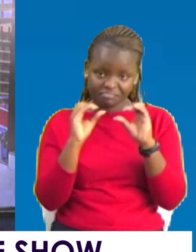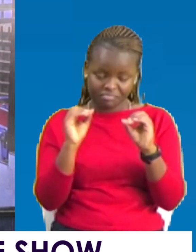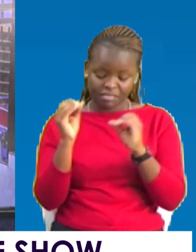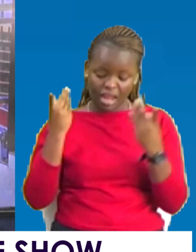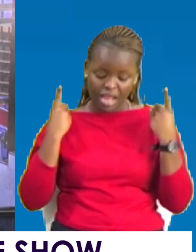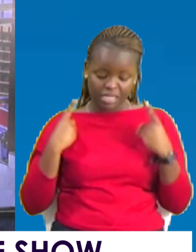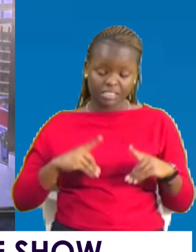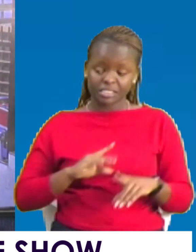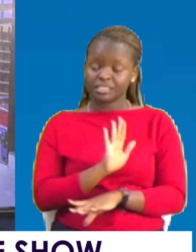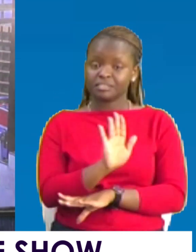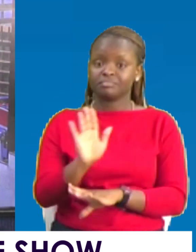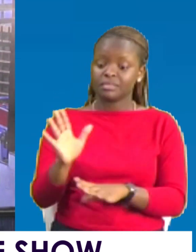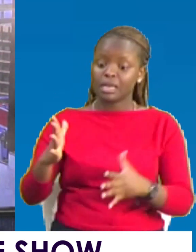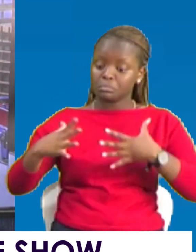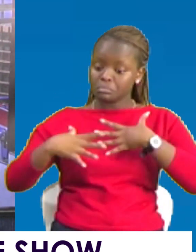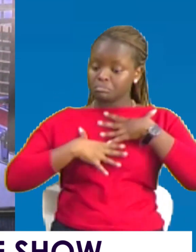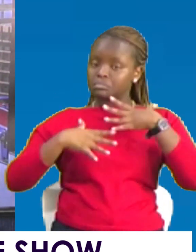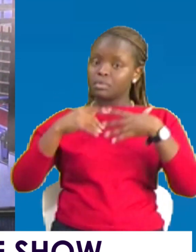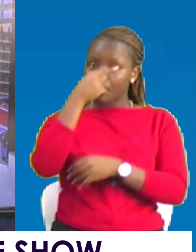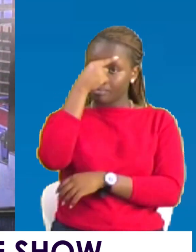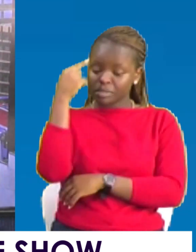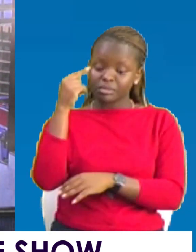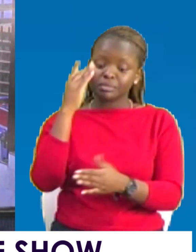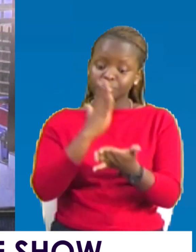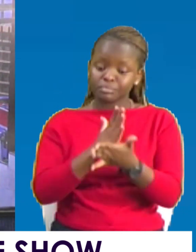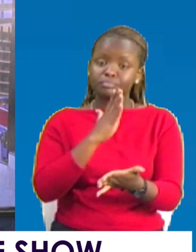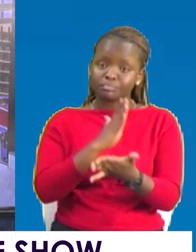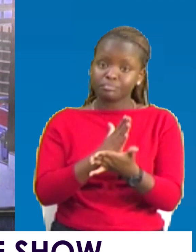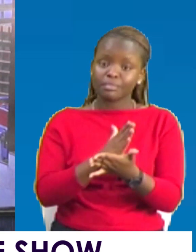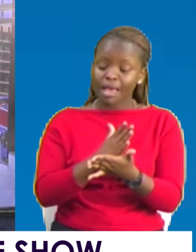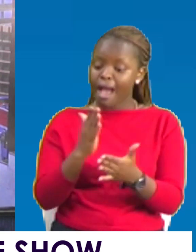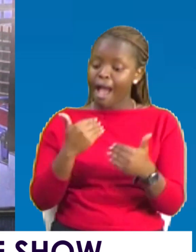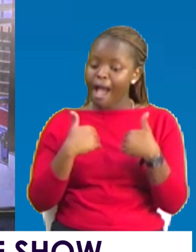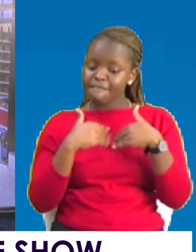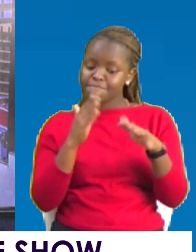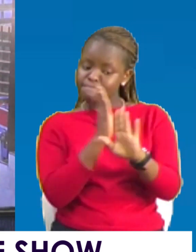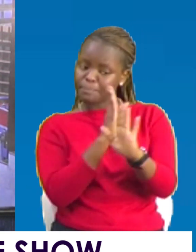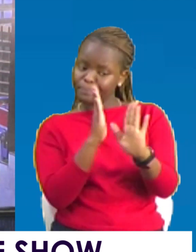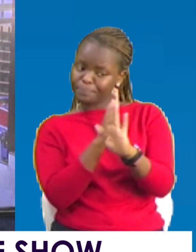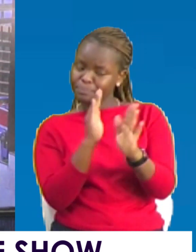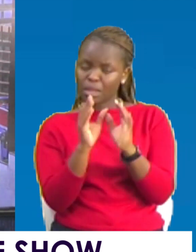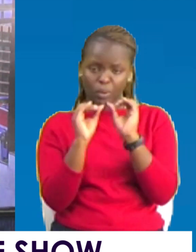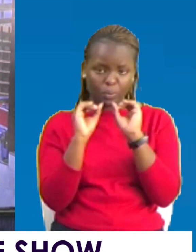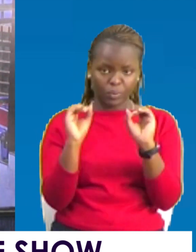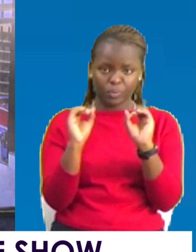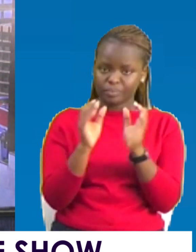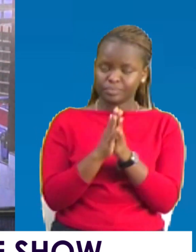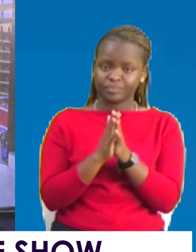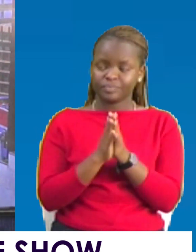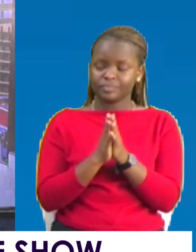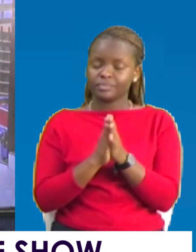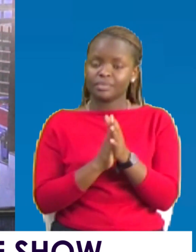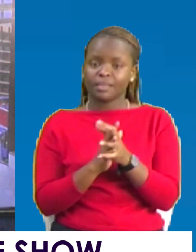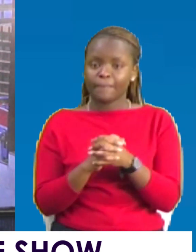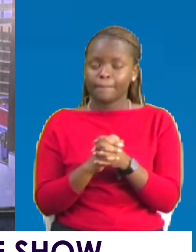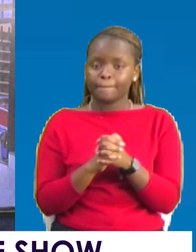on, you would be shocked because they are so real. They have nothing to hide. You won't find them in ties so much like you